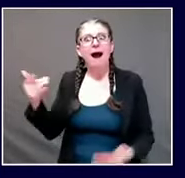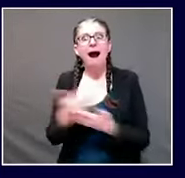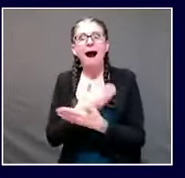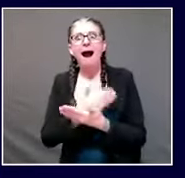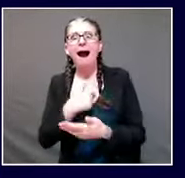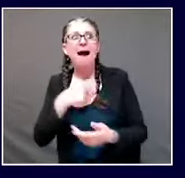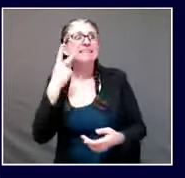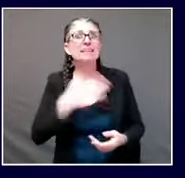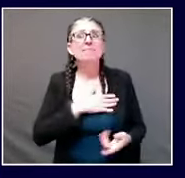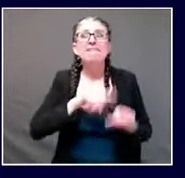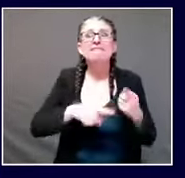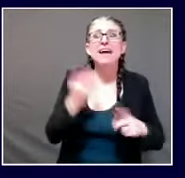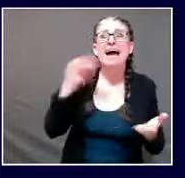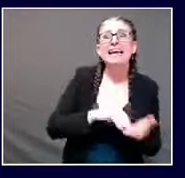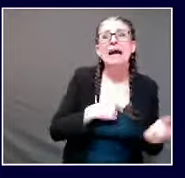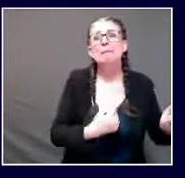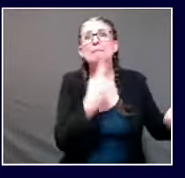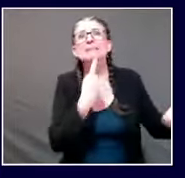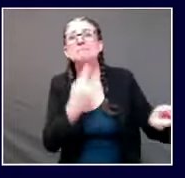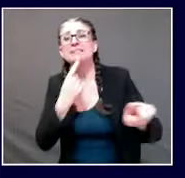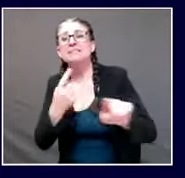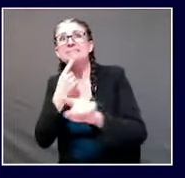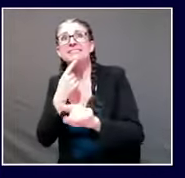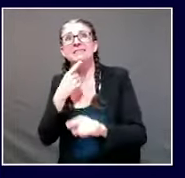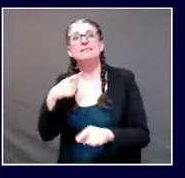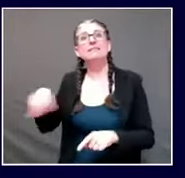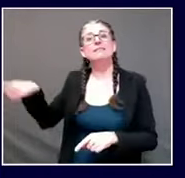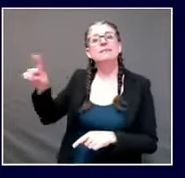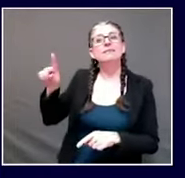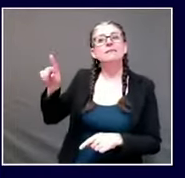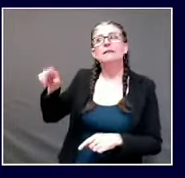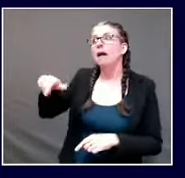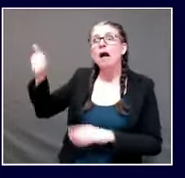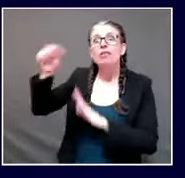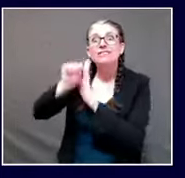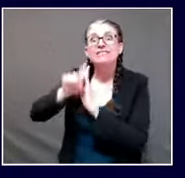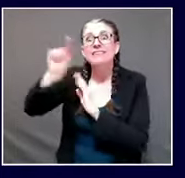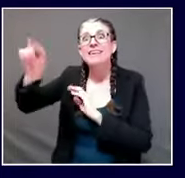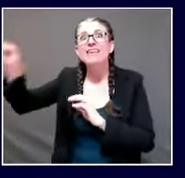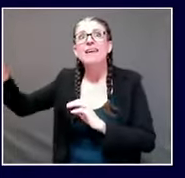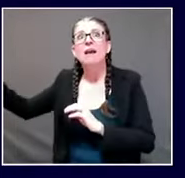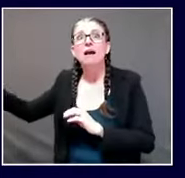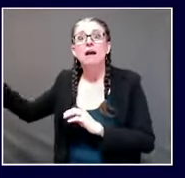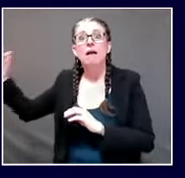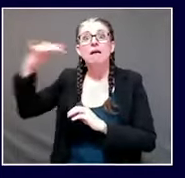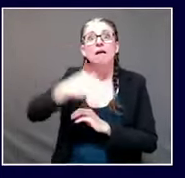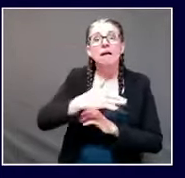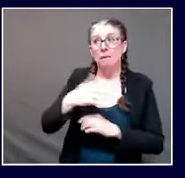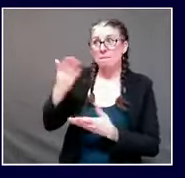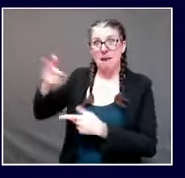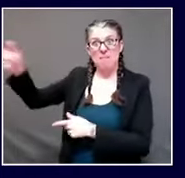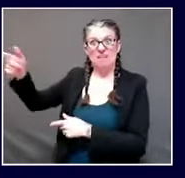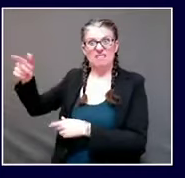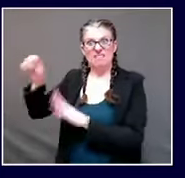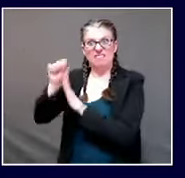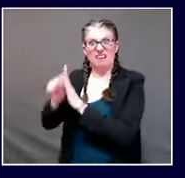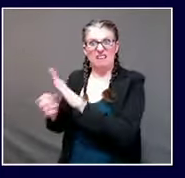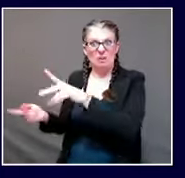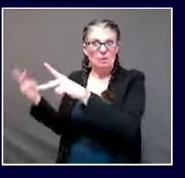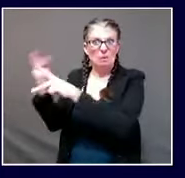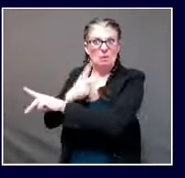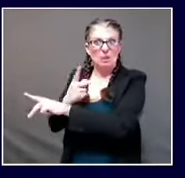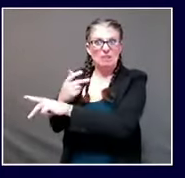from so that was really the focus of this as you note if folks are in in dining establishments earlier on